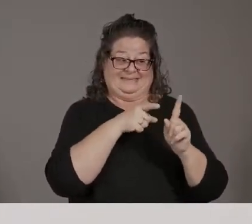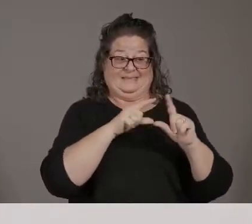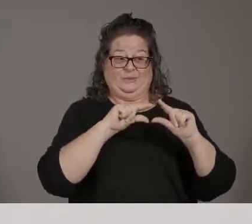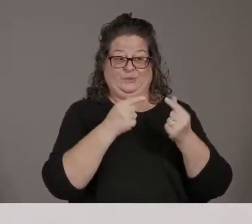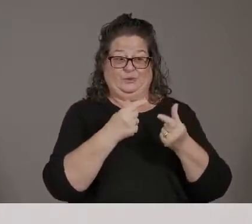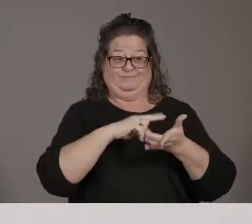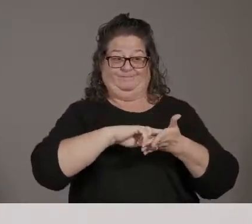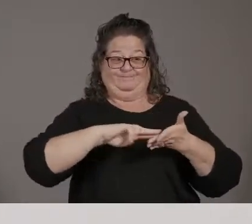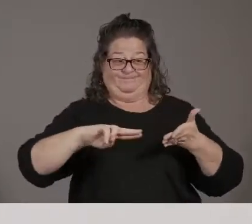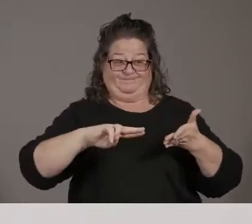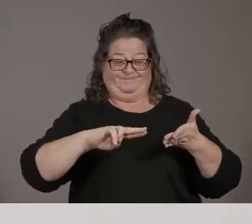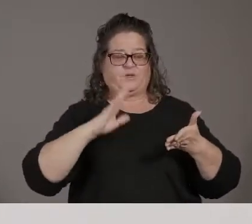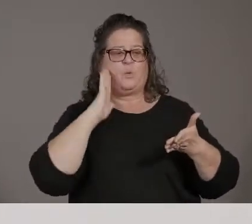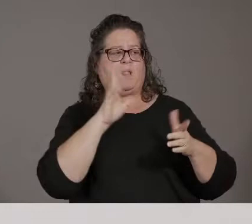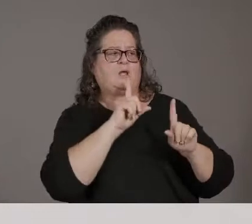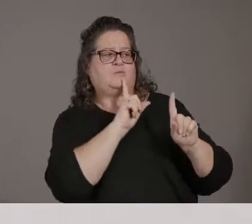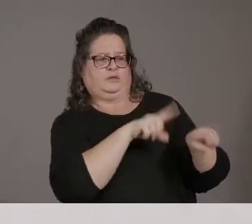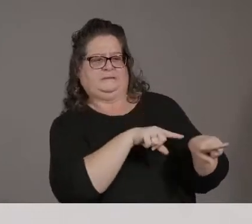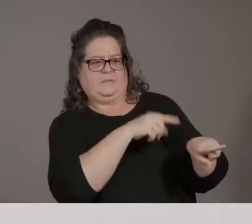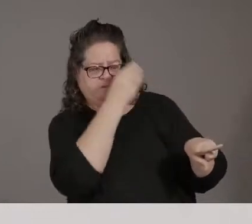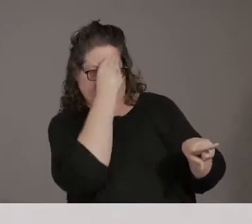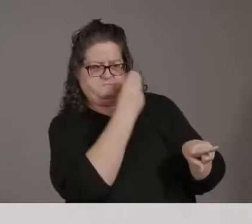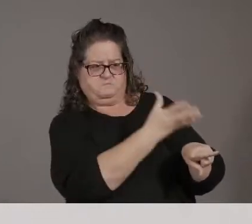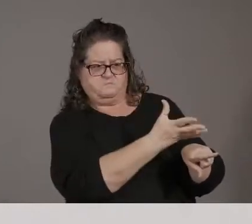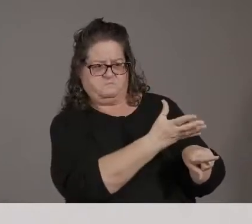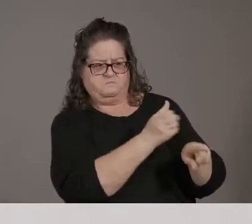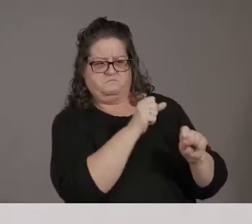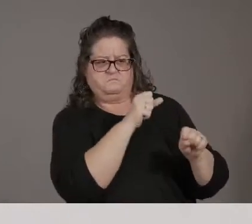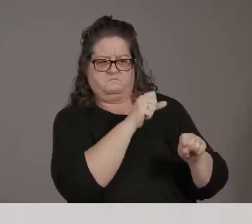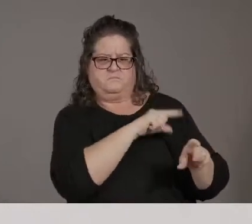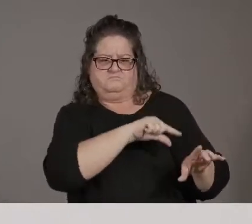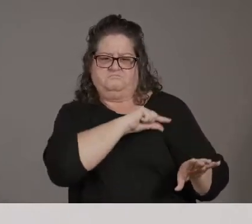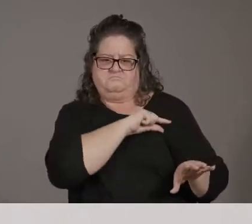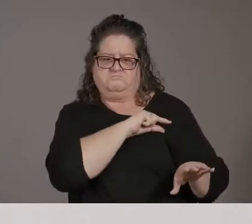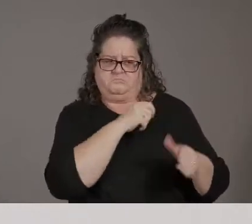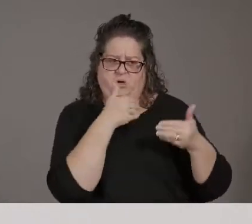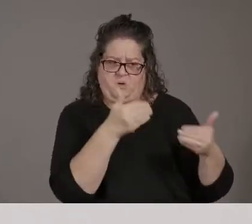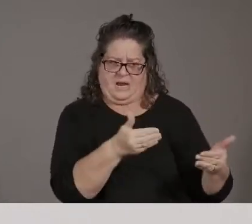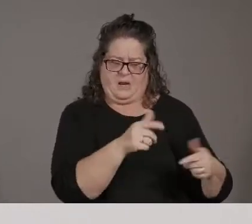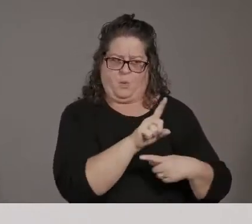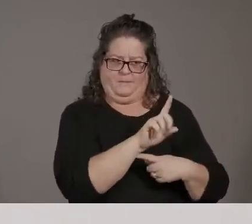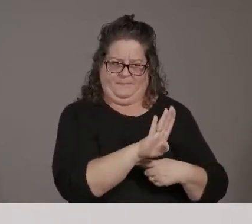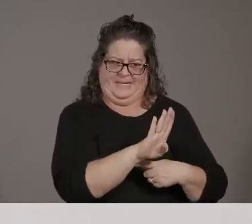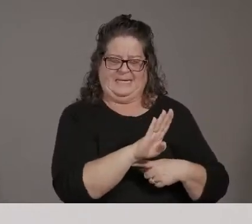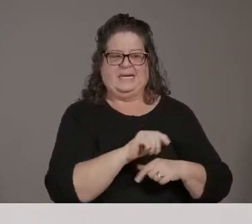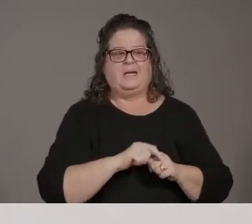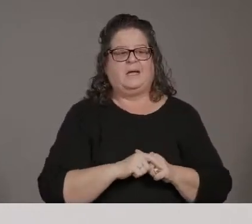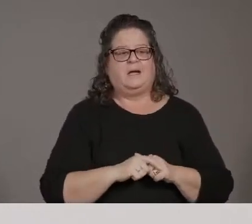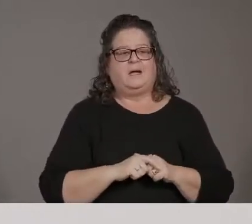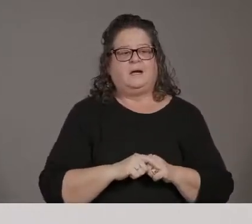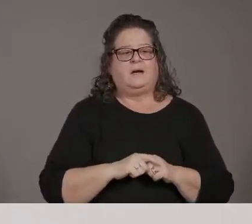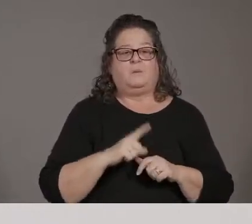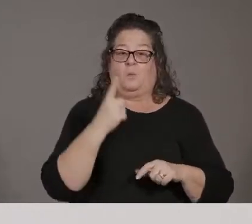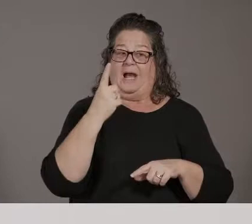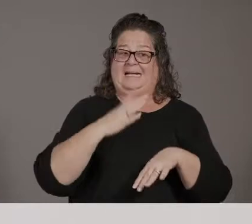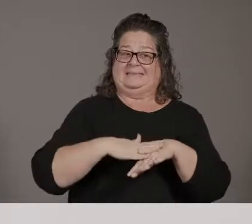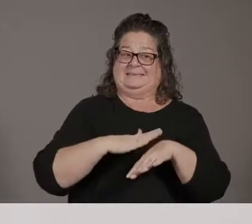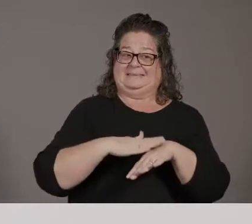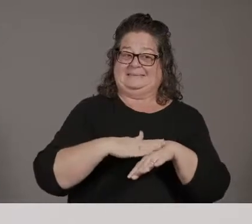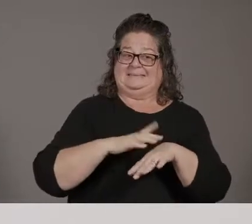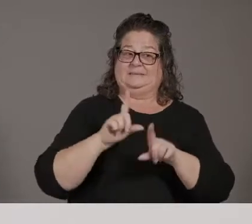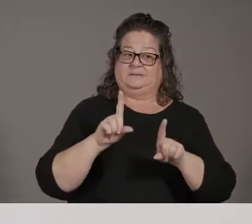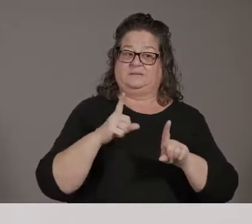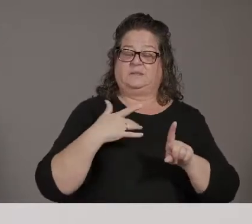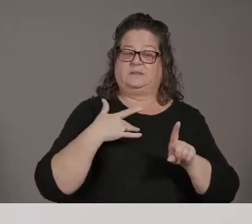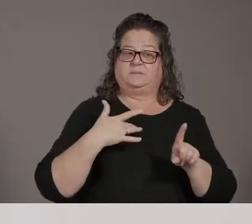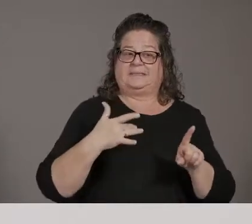response that says that they are eligible in the 1B. The only caution that we usually give out is that if somebody